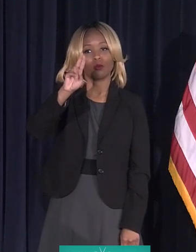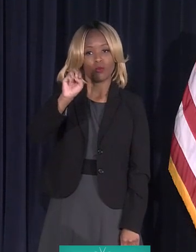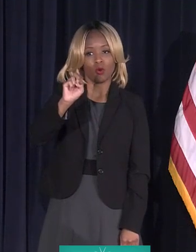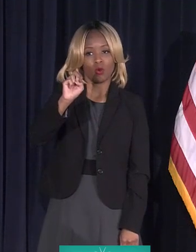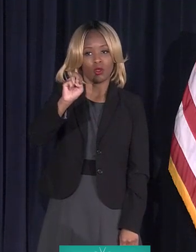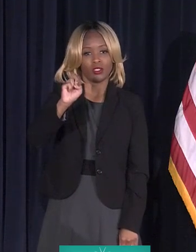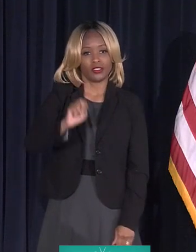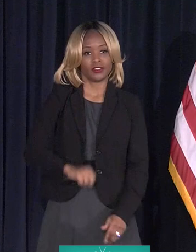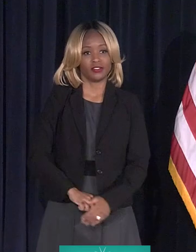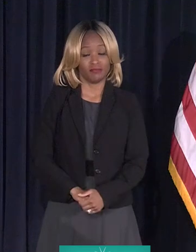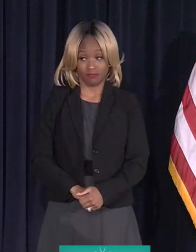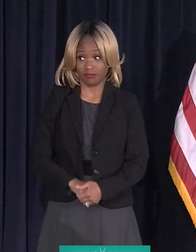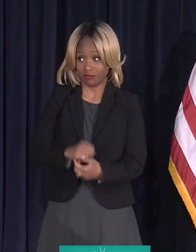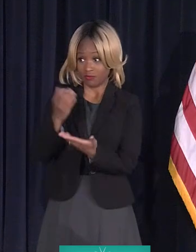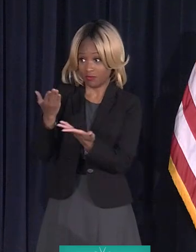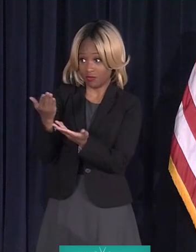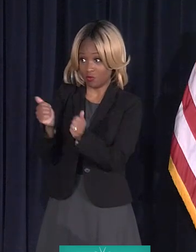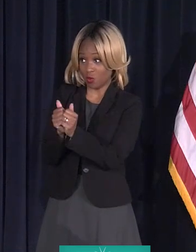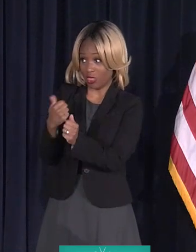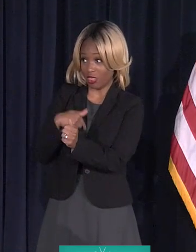Kilbourn. Are you with us?